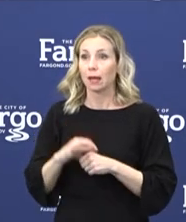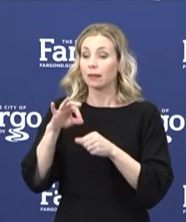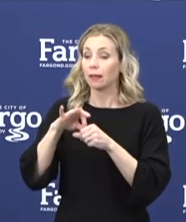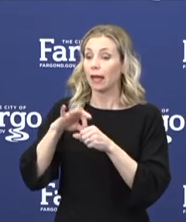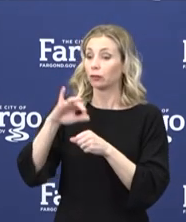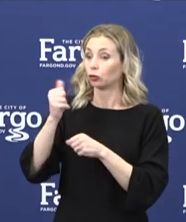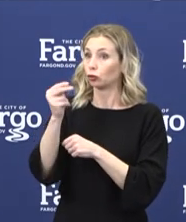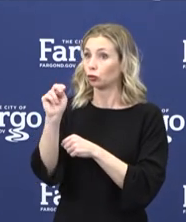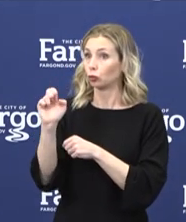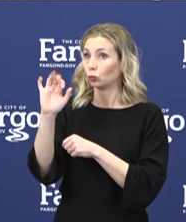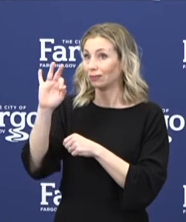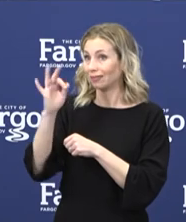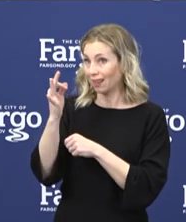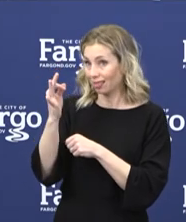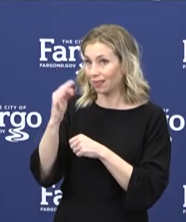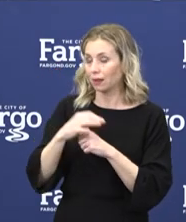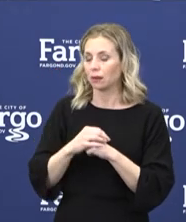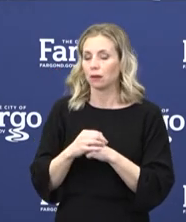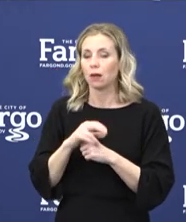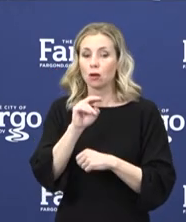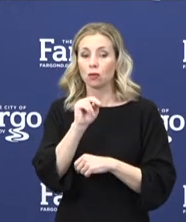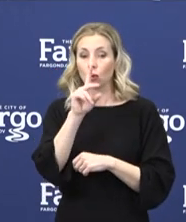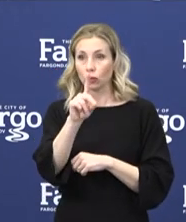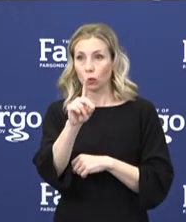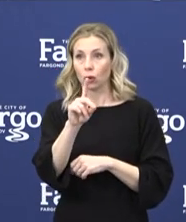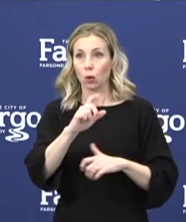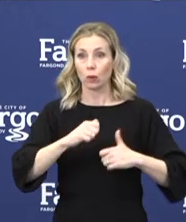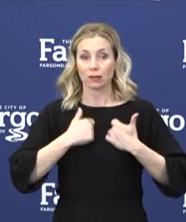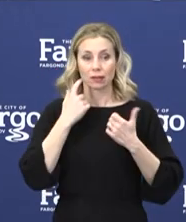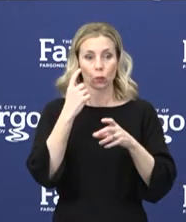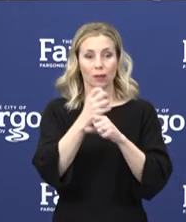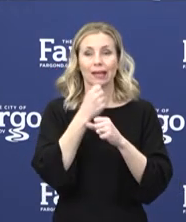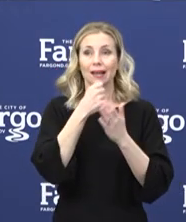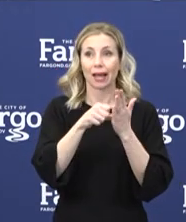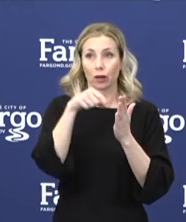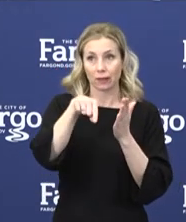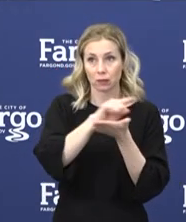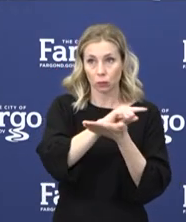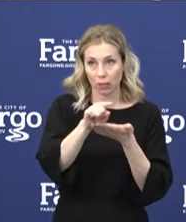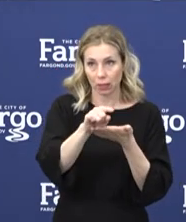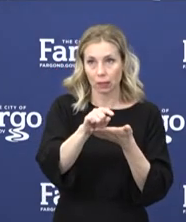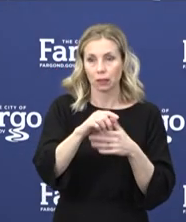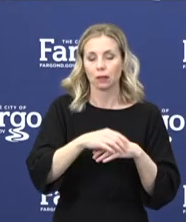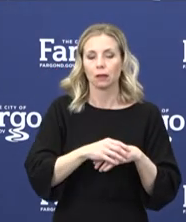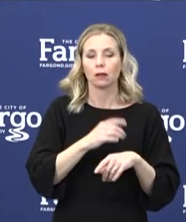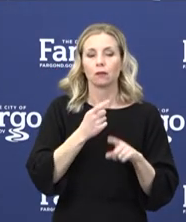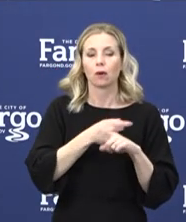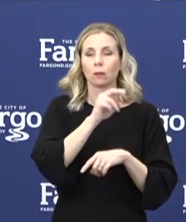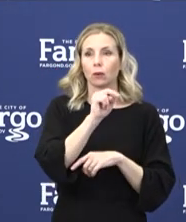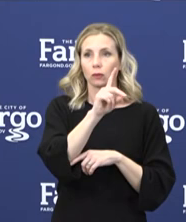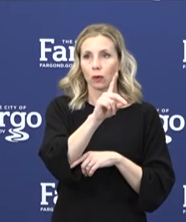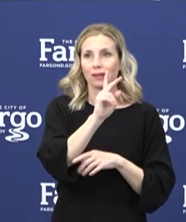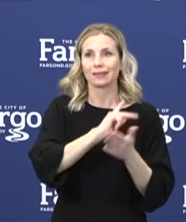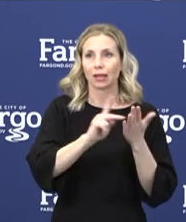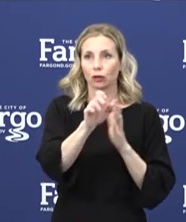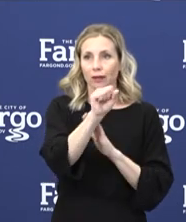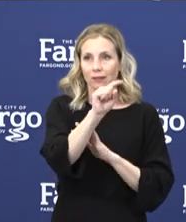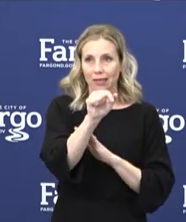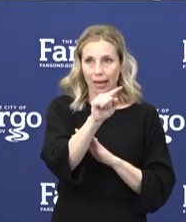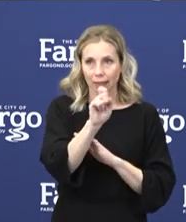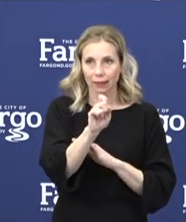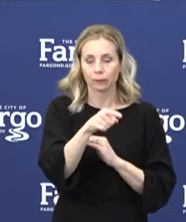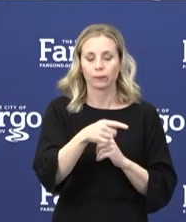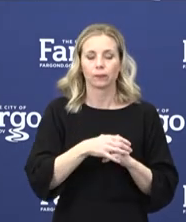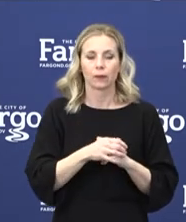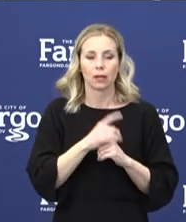9th. North Dakota residents will receive a letter later this week from the North Dakota Secretary of State, Al Jagger. Included in this letter will be an